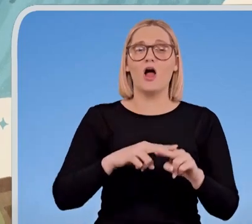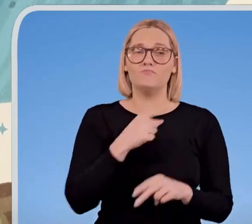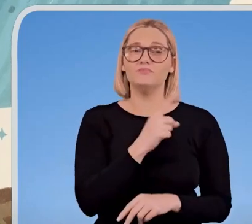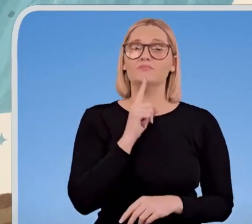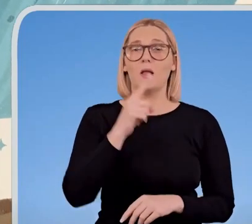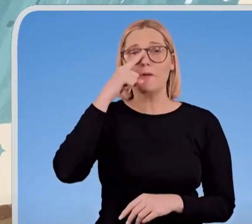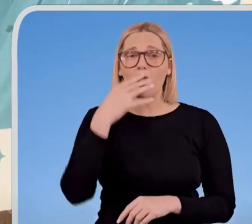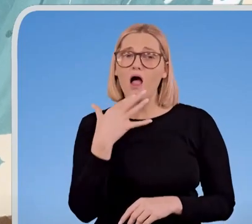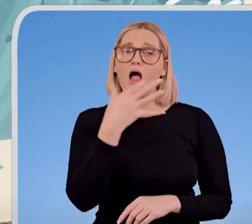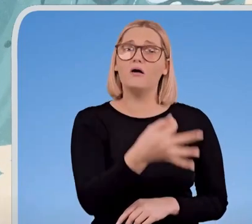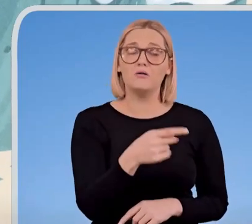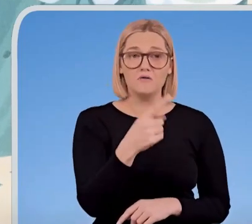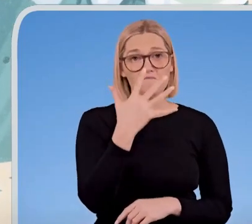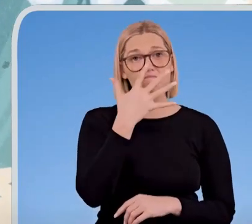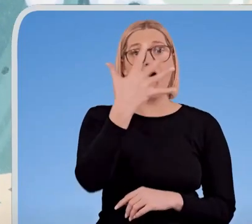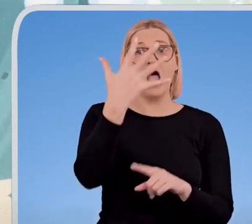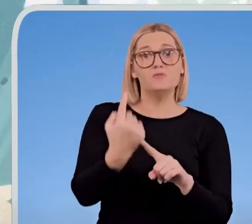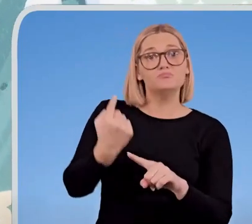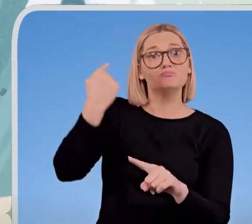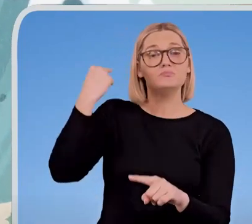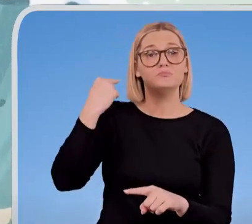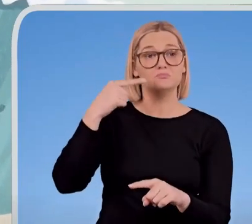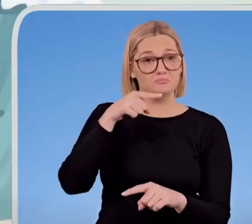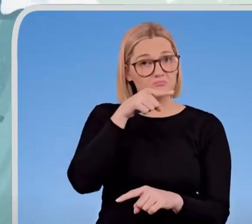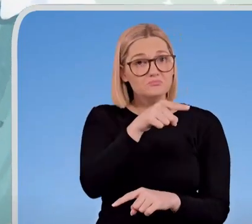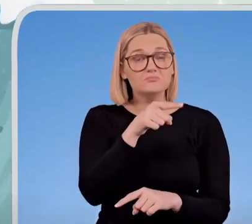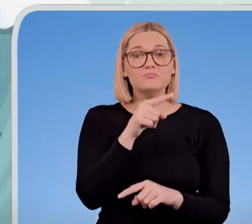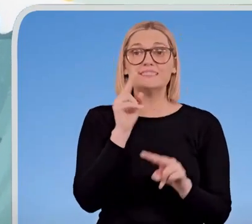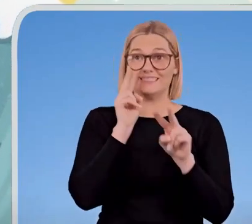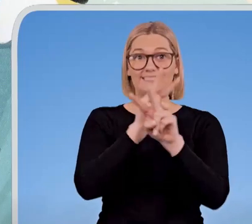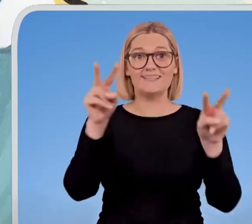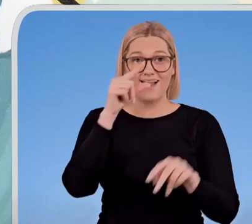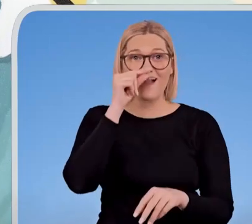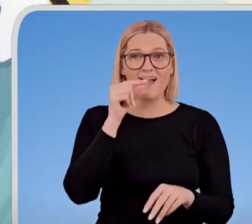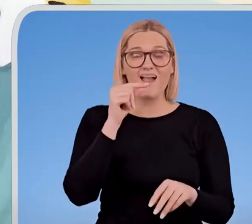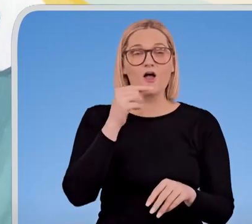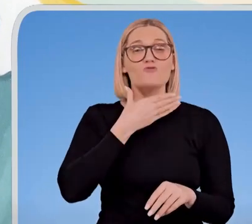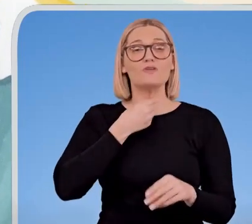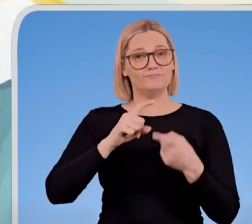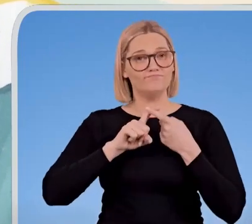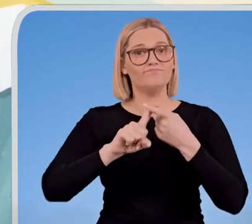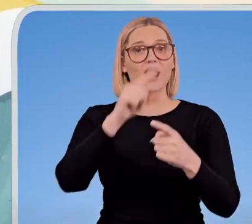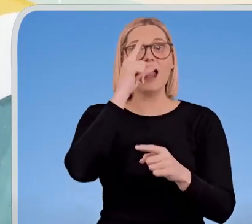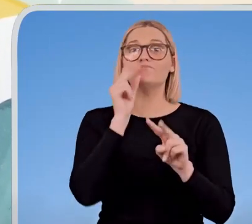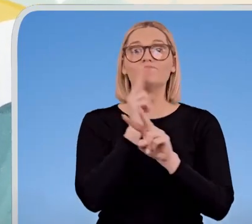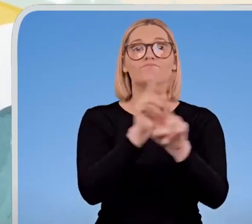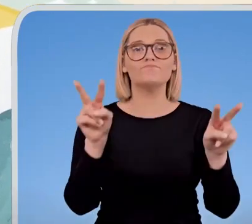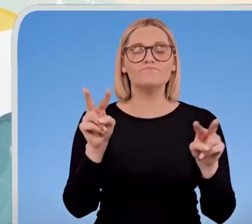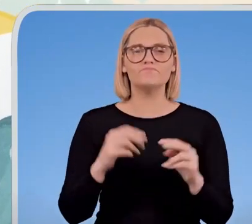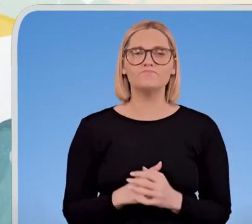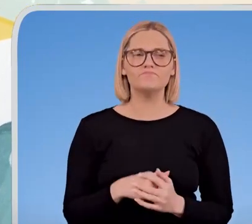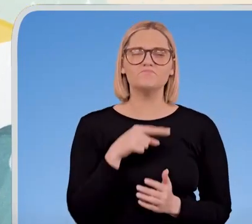and choose to be sighted, would I do it? My eyesight has driven me to take all the opportunities that have come my way.